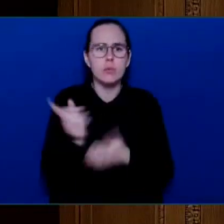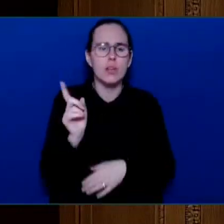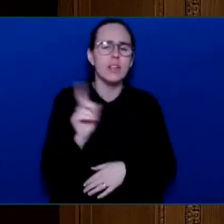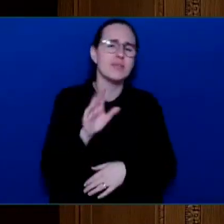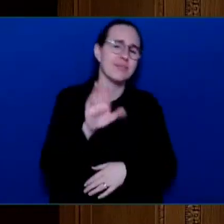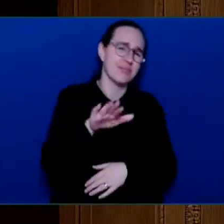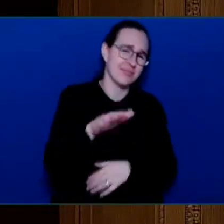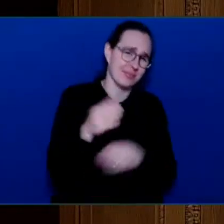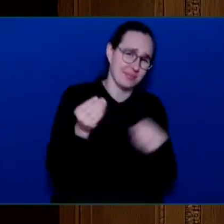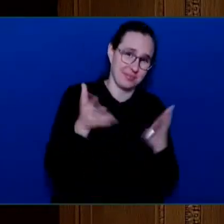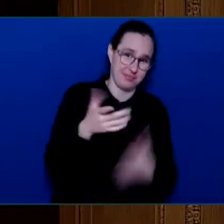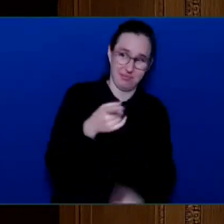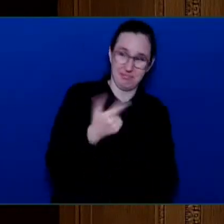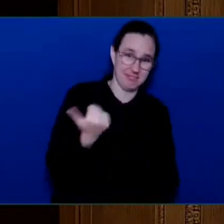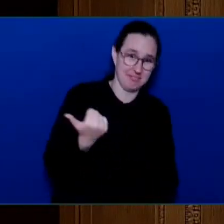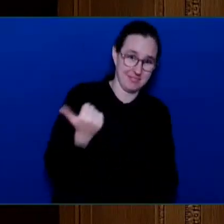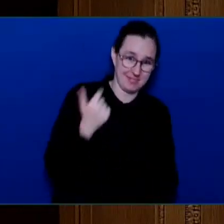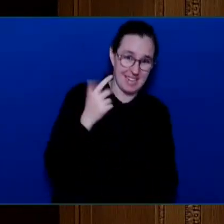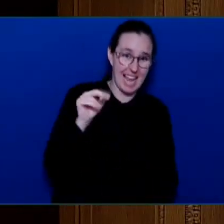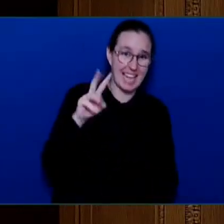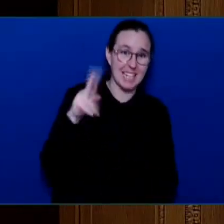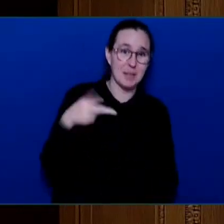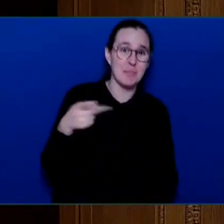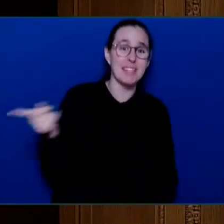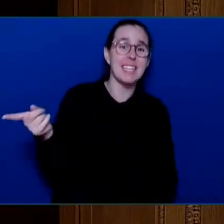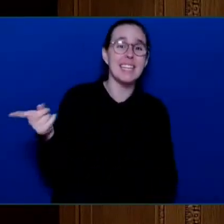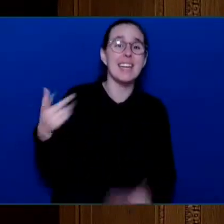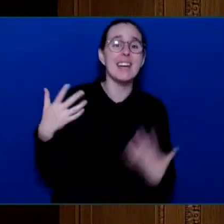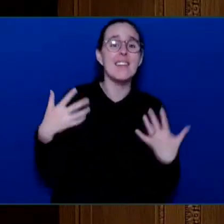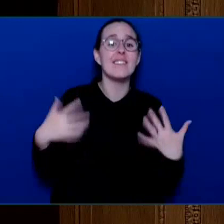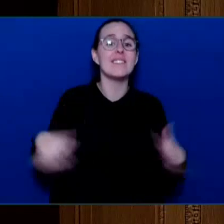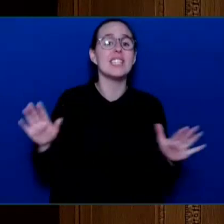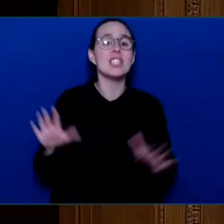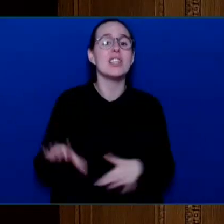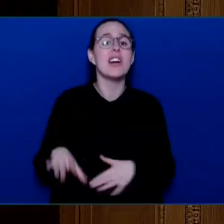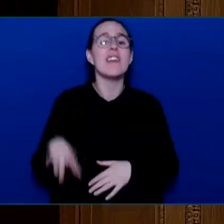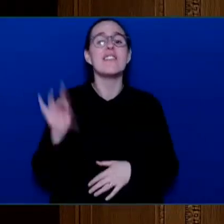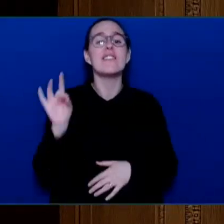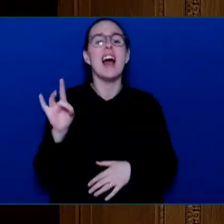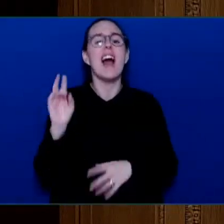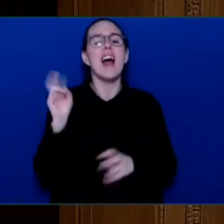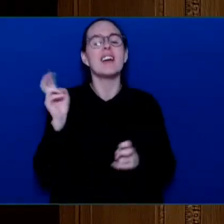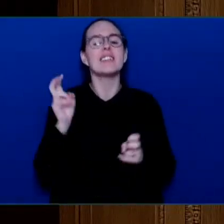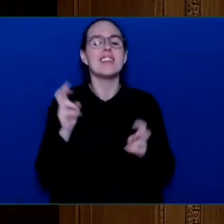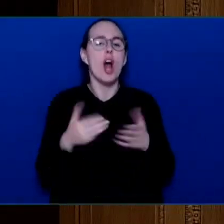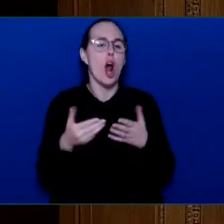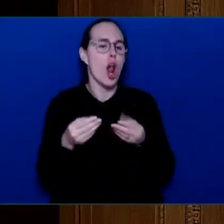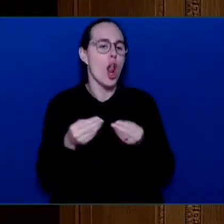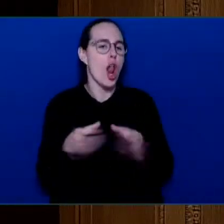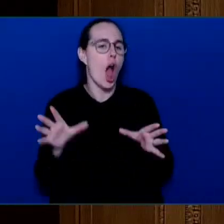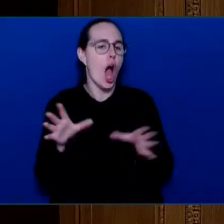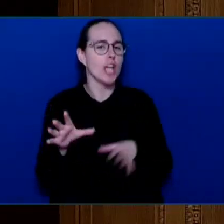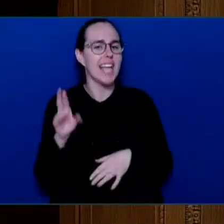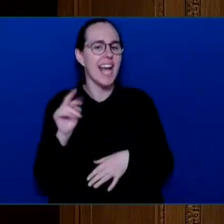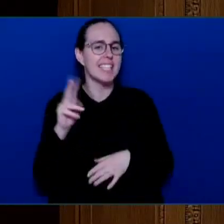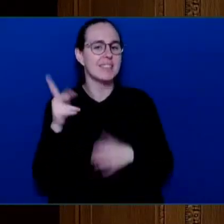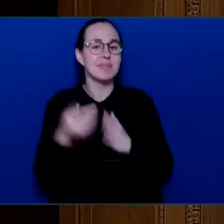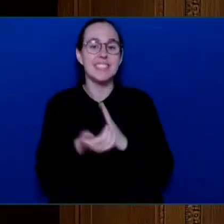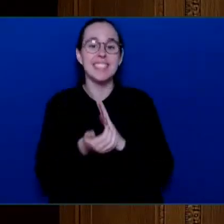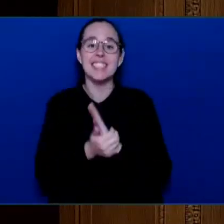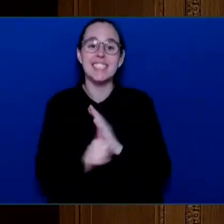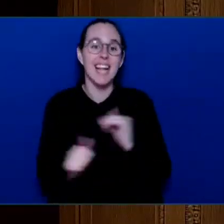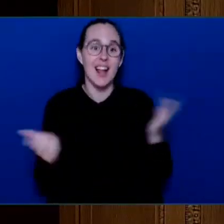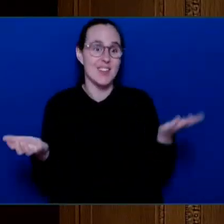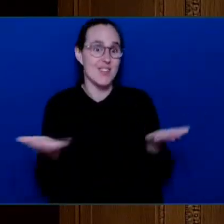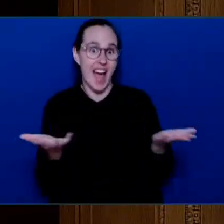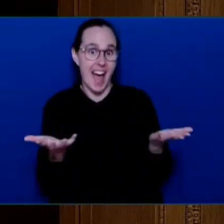rediscovered the lost NDP art of injecting optimism into economic forecasts when they don't like what the real